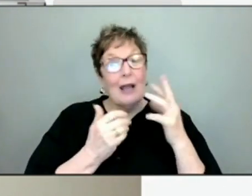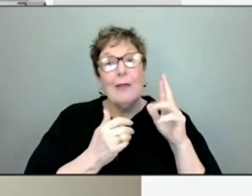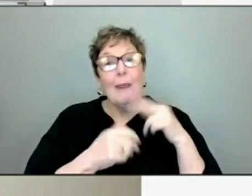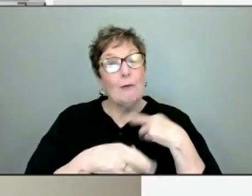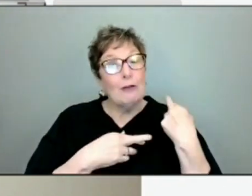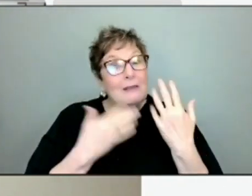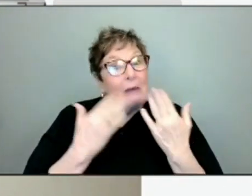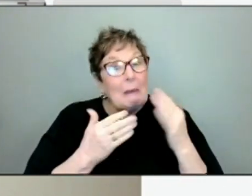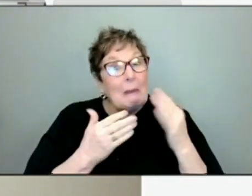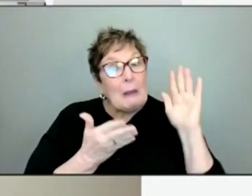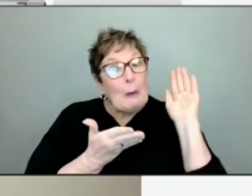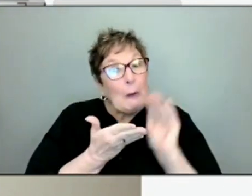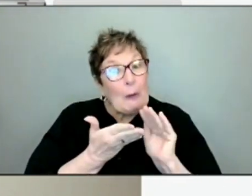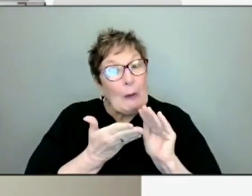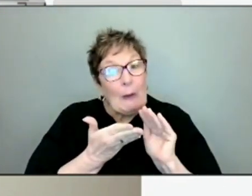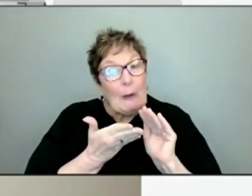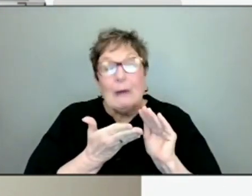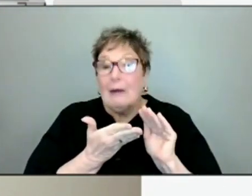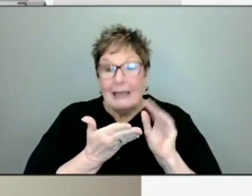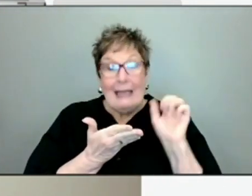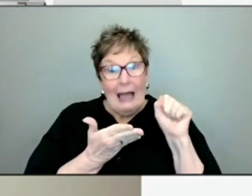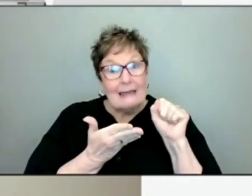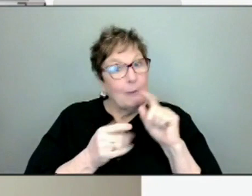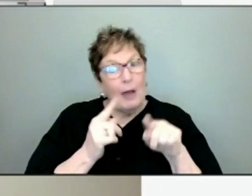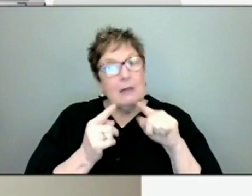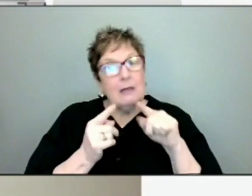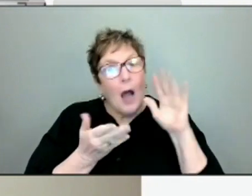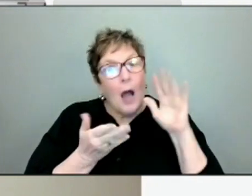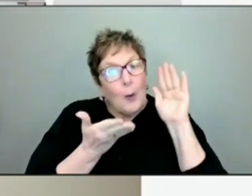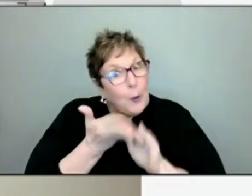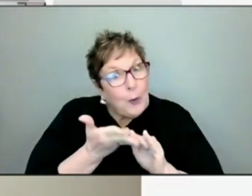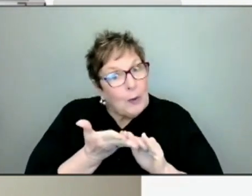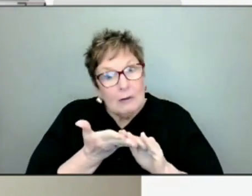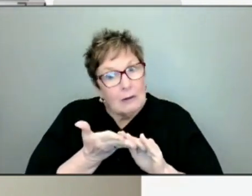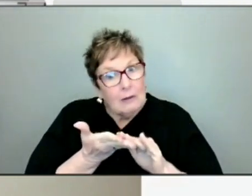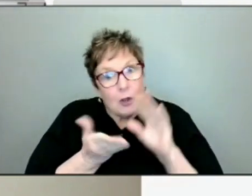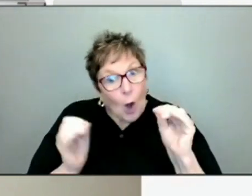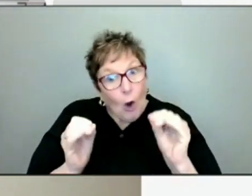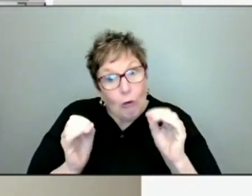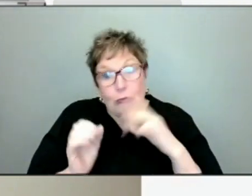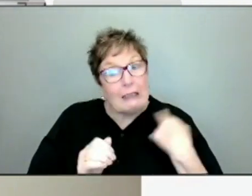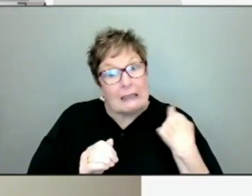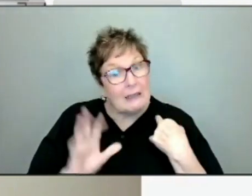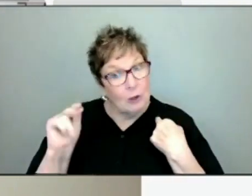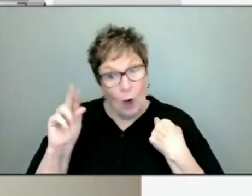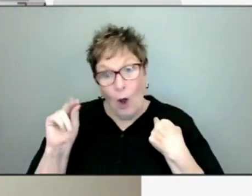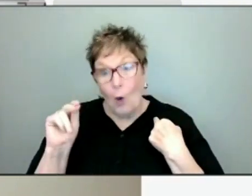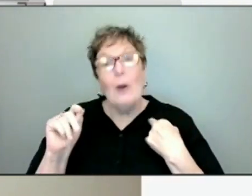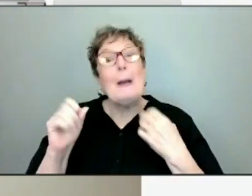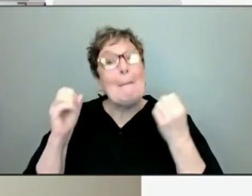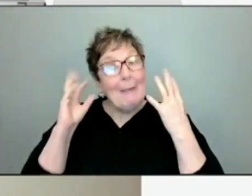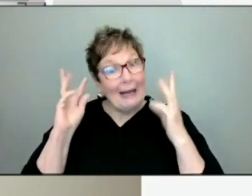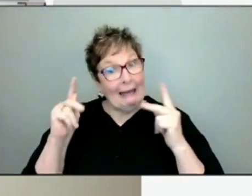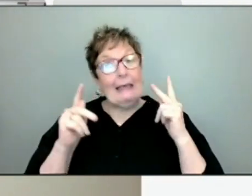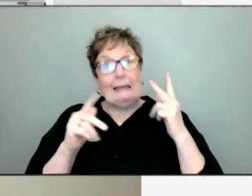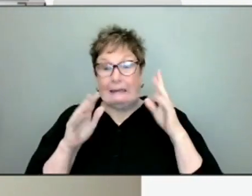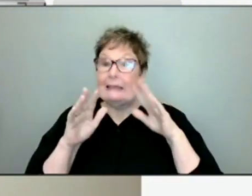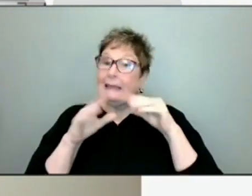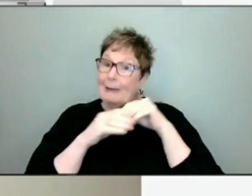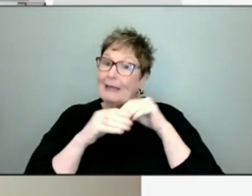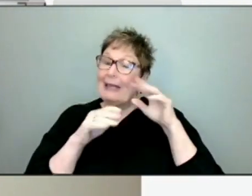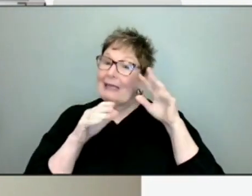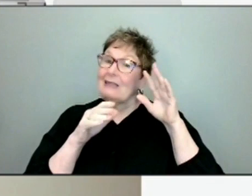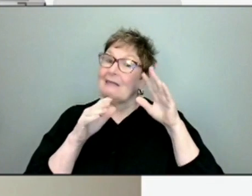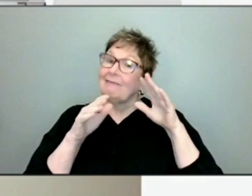risk. There is not a situation where there's no risk. So we have seen kids in intensive care. We've seen very young children, unfortunately,